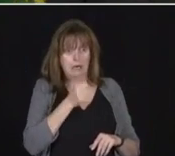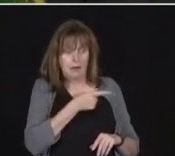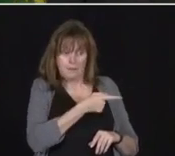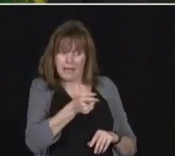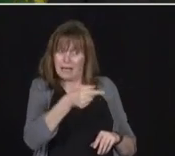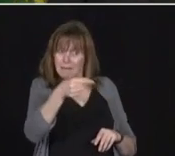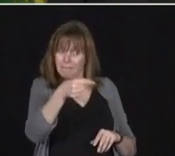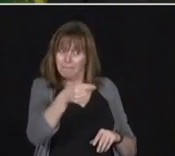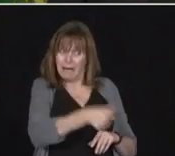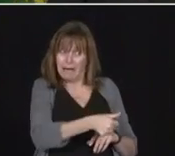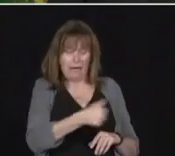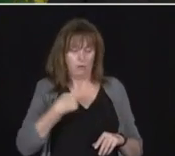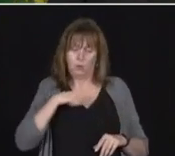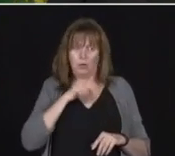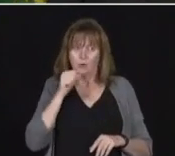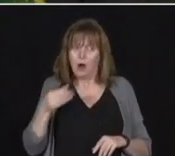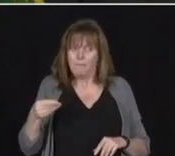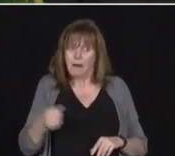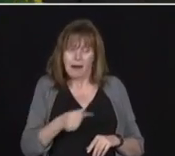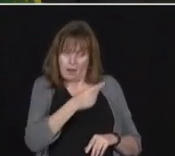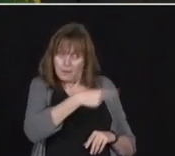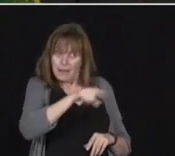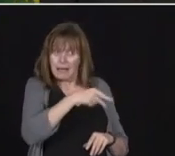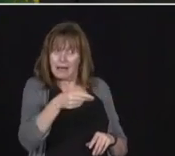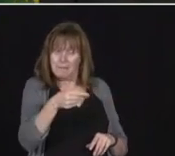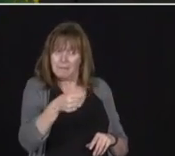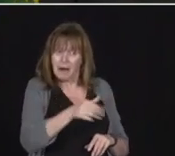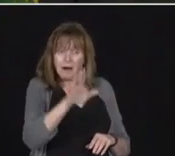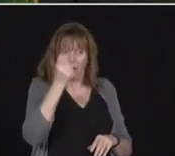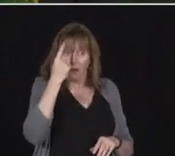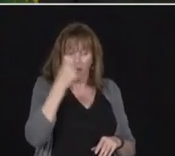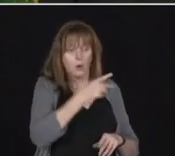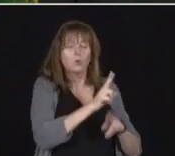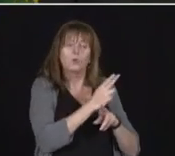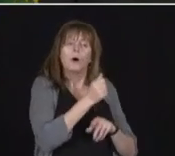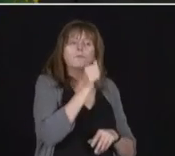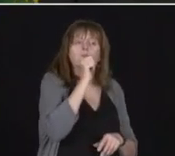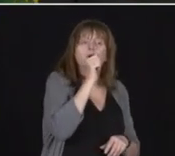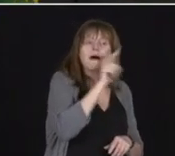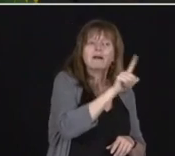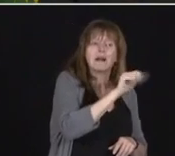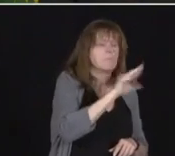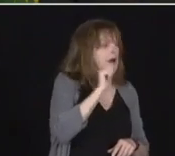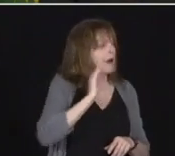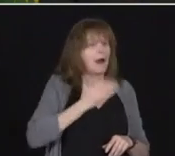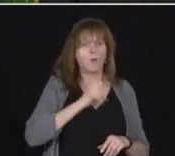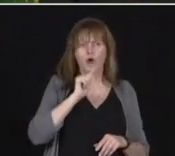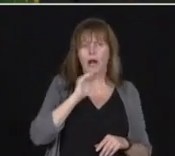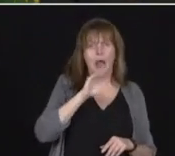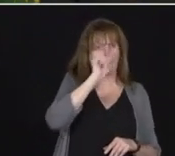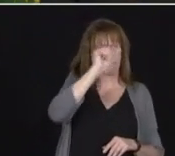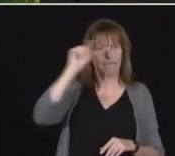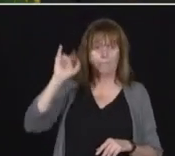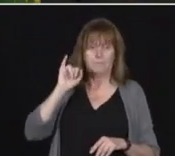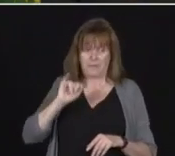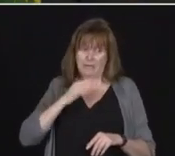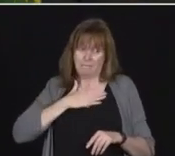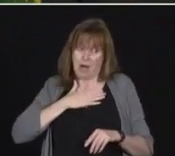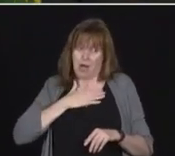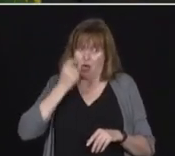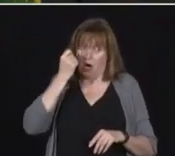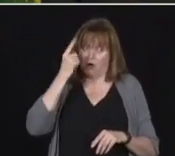of that, they're using a private lab, not a lab that, what I understand, that we'd be using. So